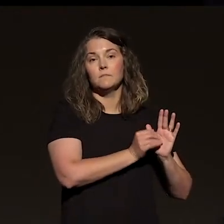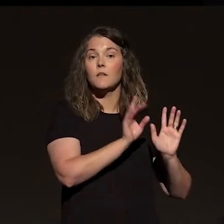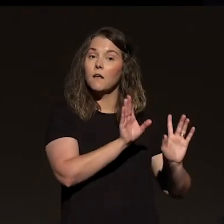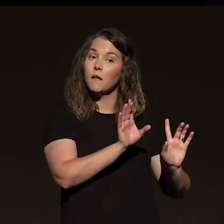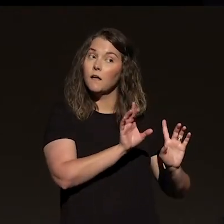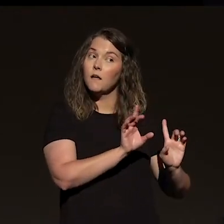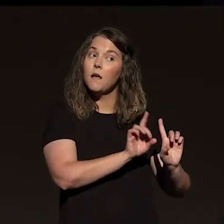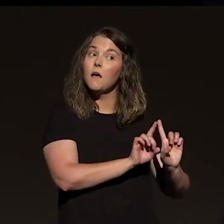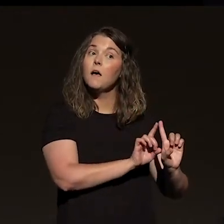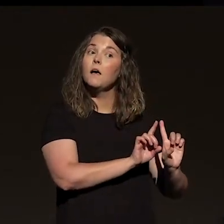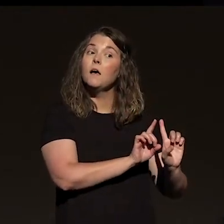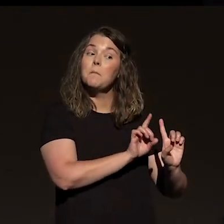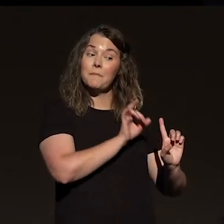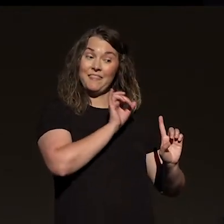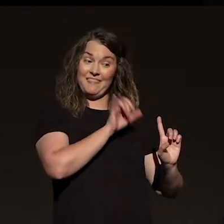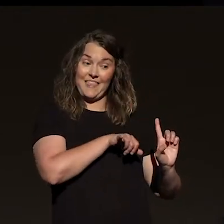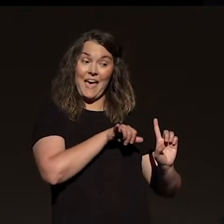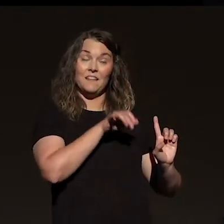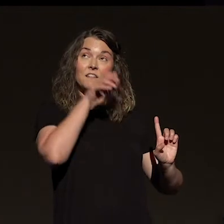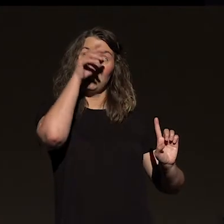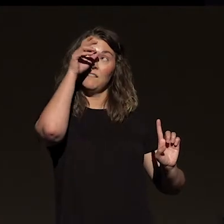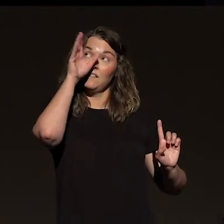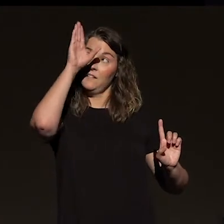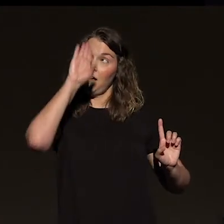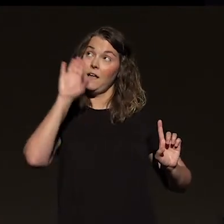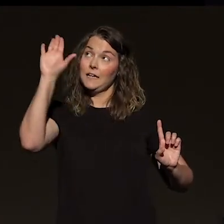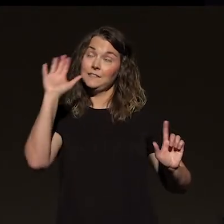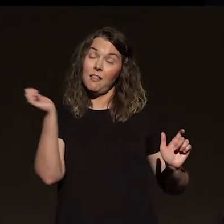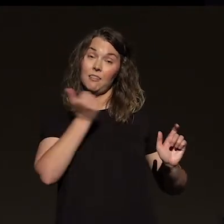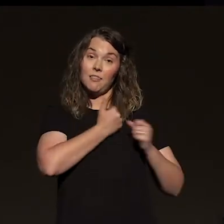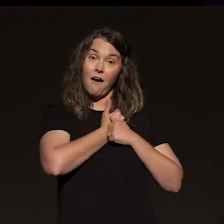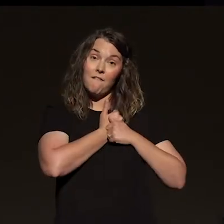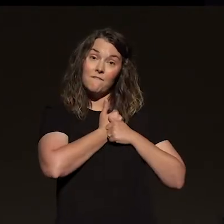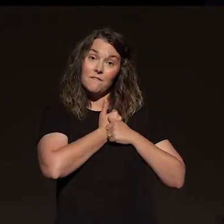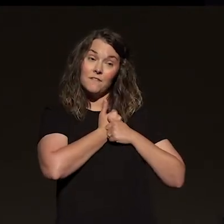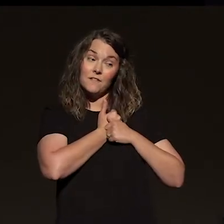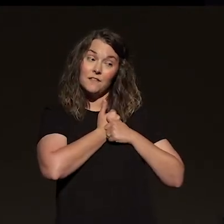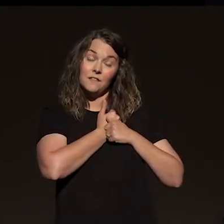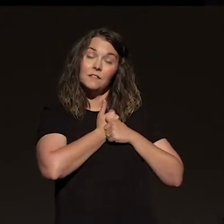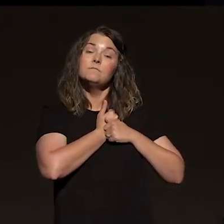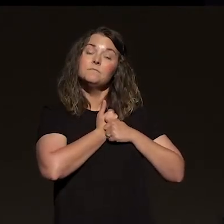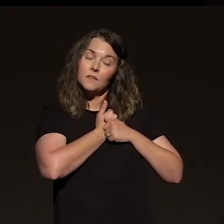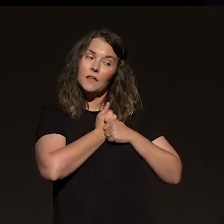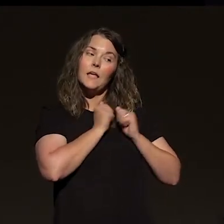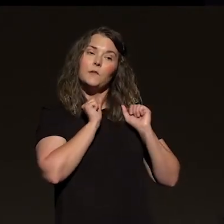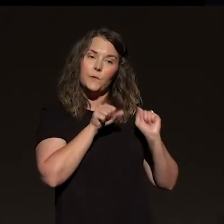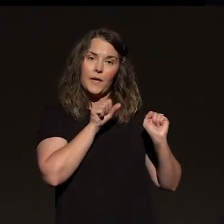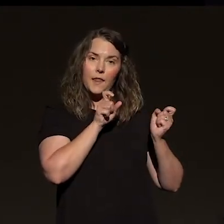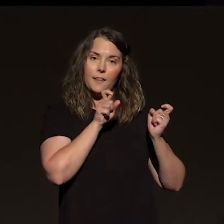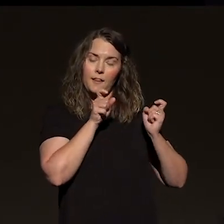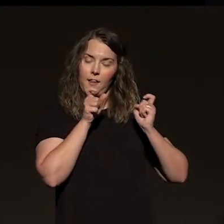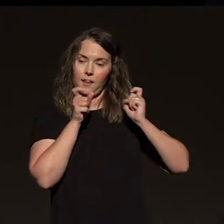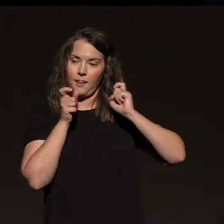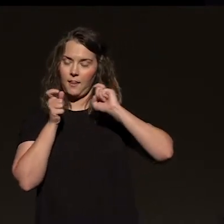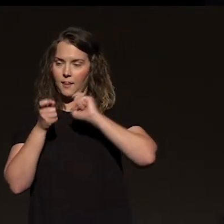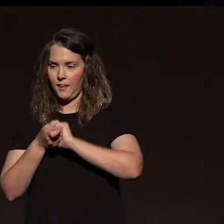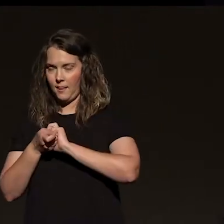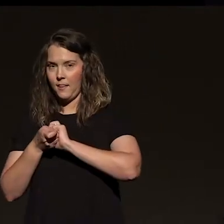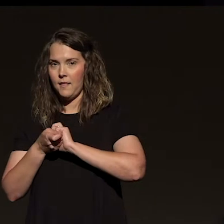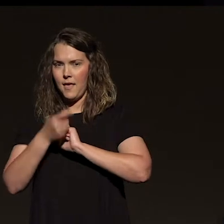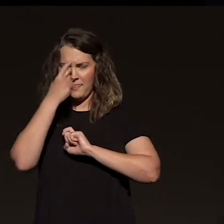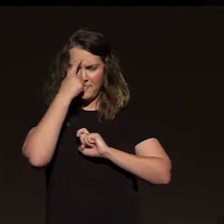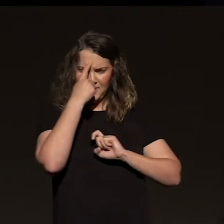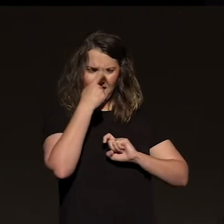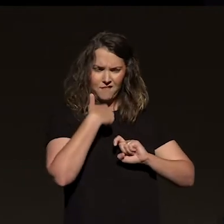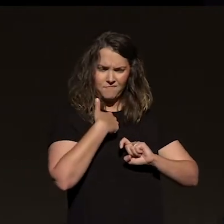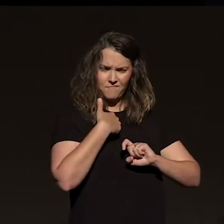you can take the loving act of God right now toward you to make some adjustments, to recognize, you know what? I think I've been